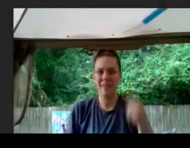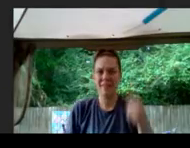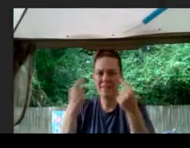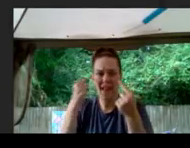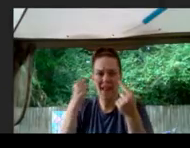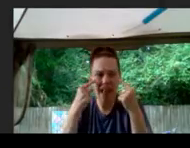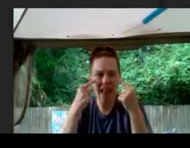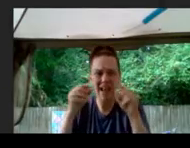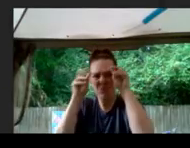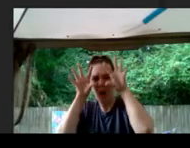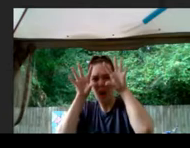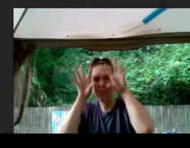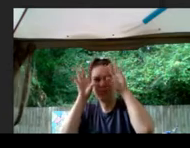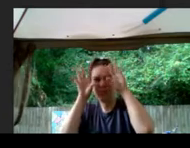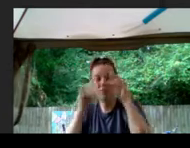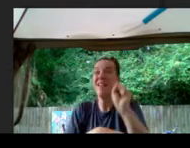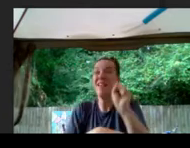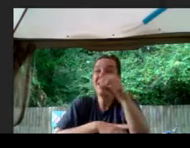See,